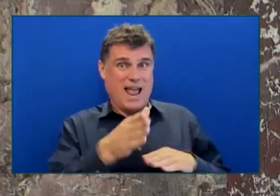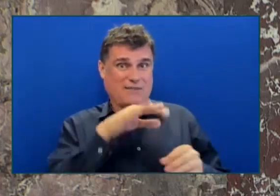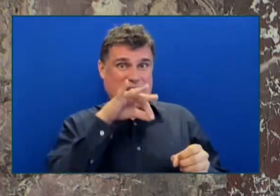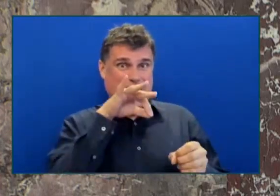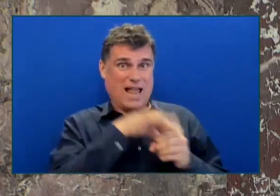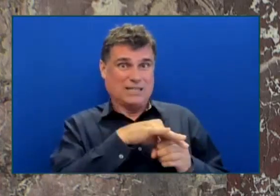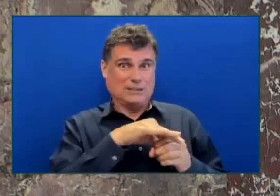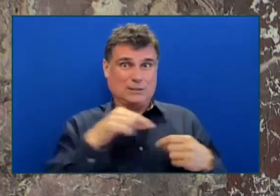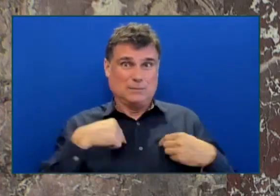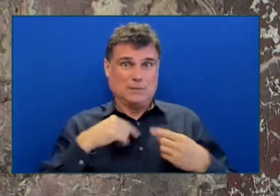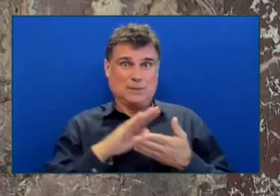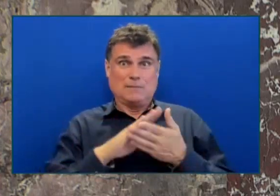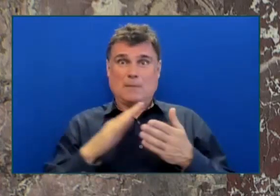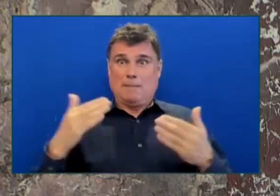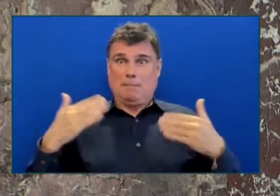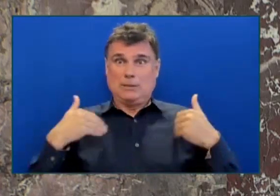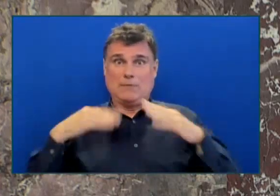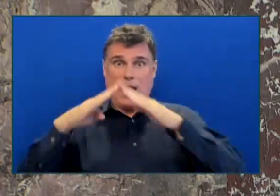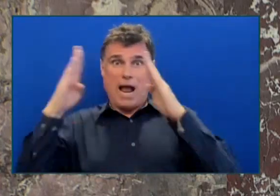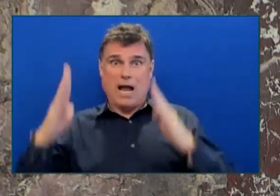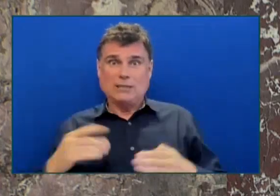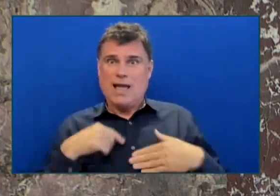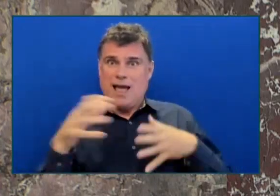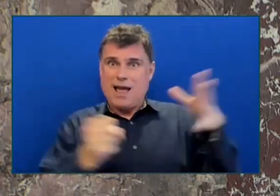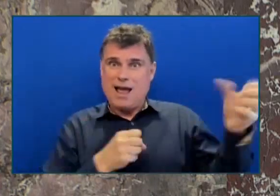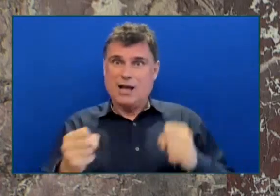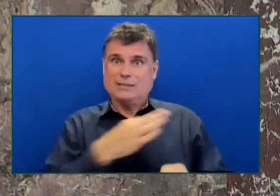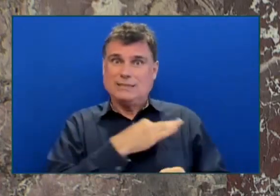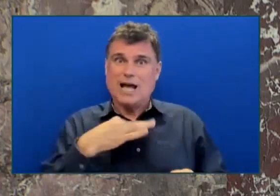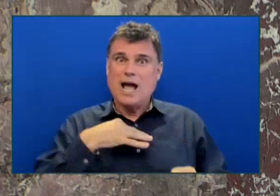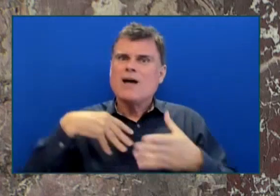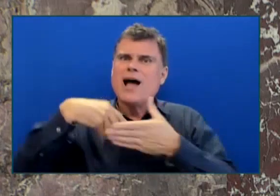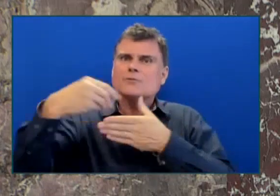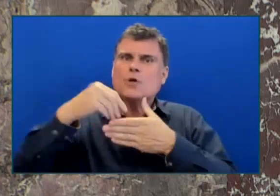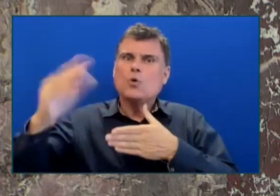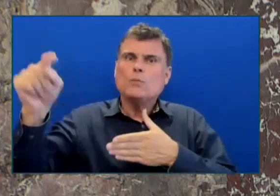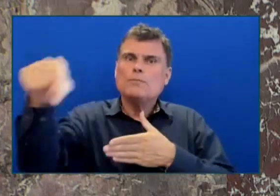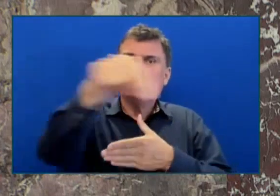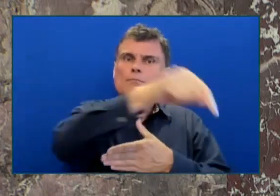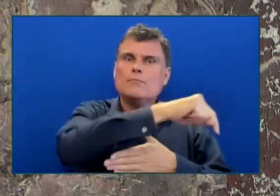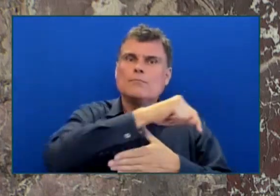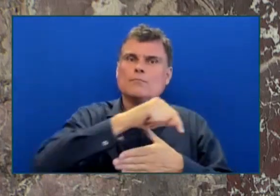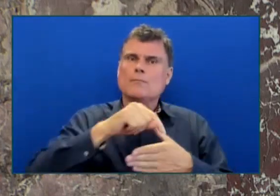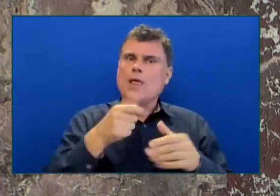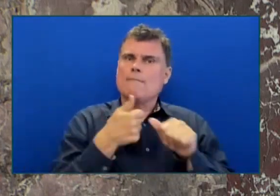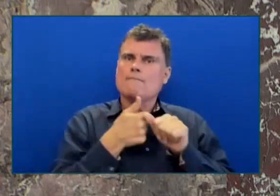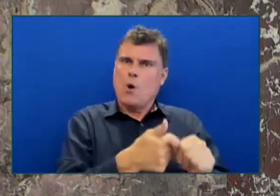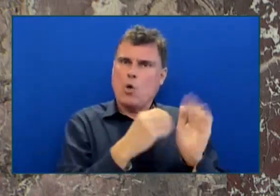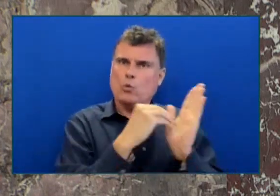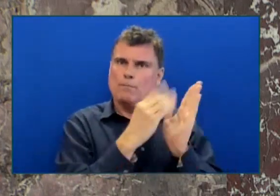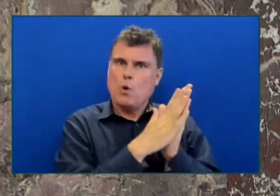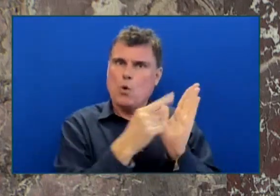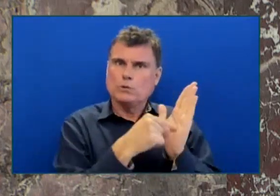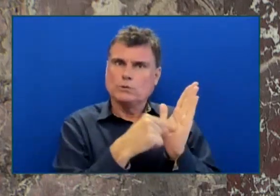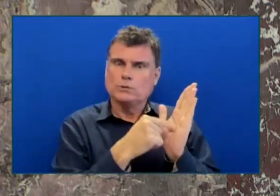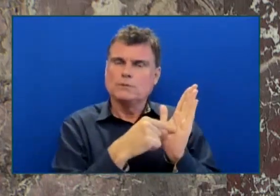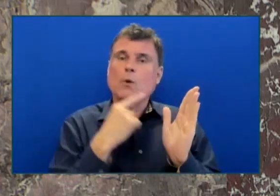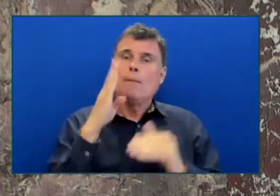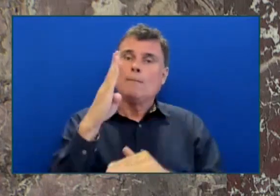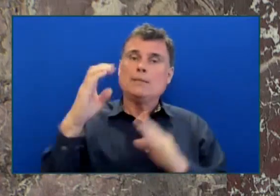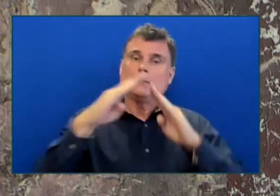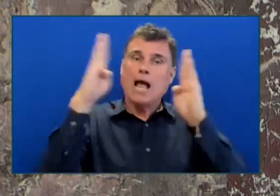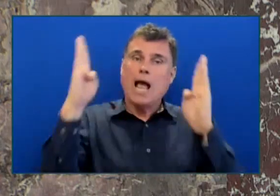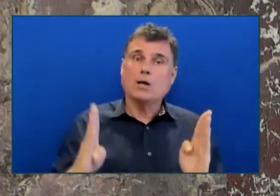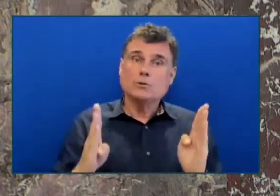review BC Housing. It was that work that led to the report that has the member asking these important questions here today. Now, I don't